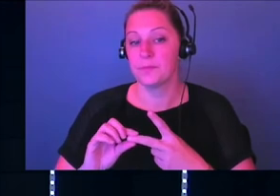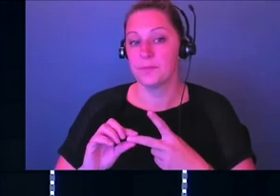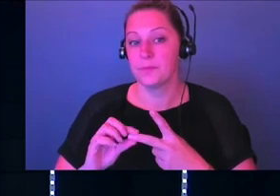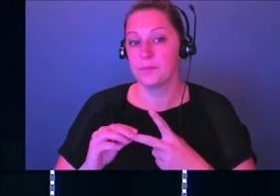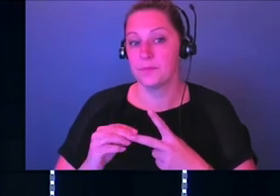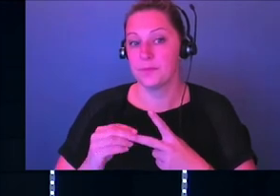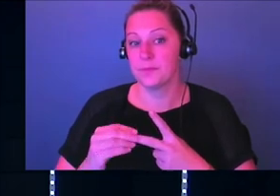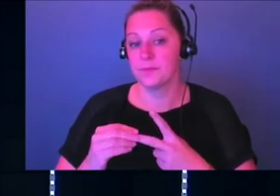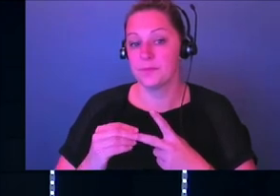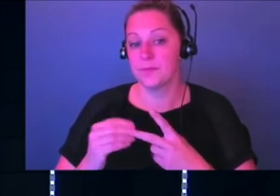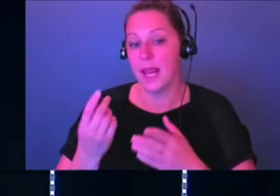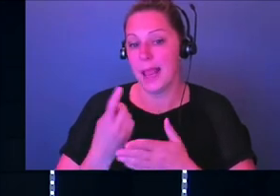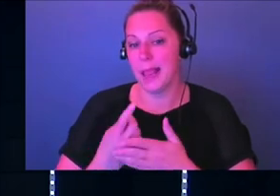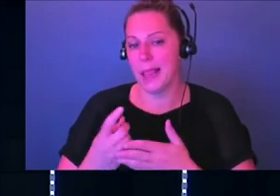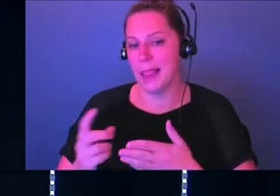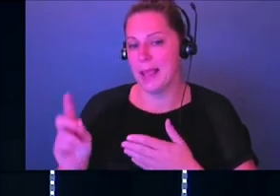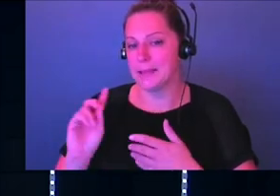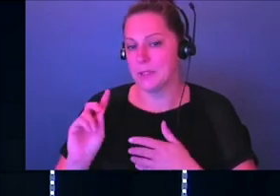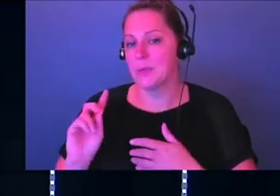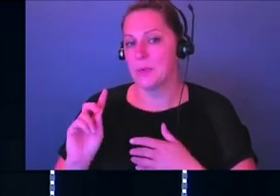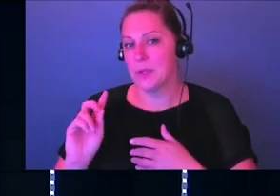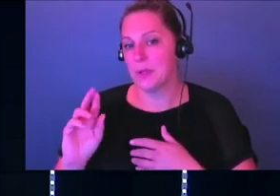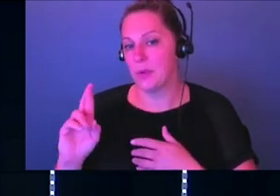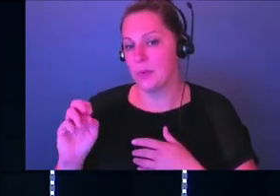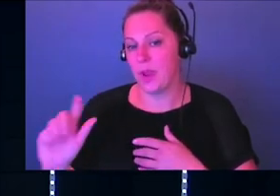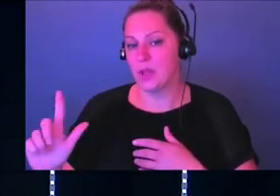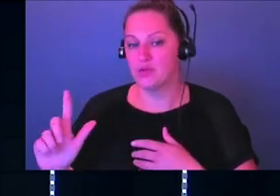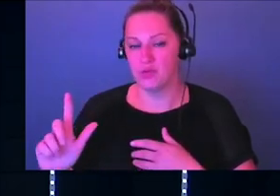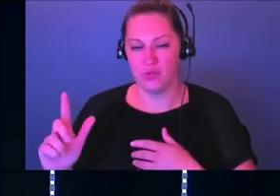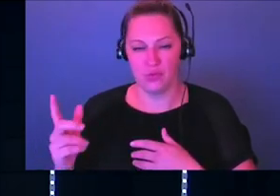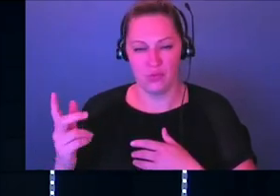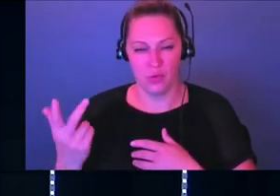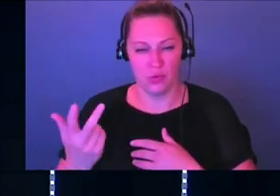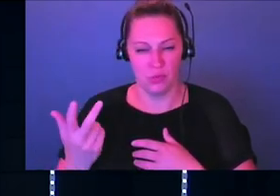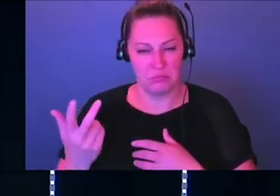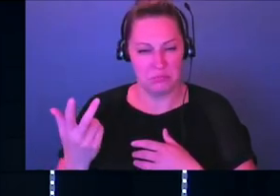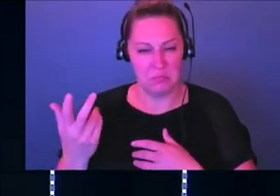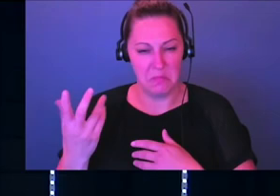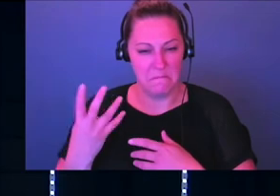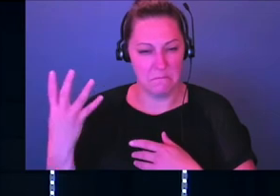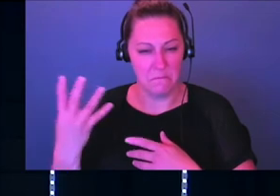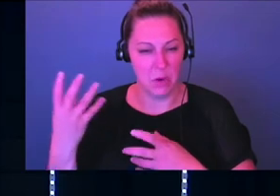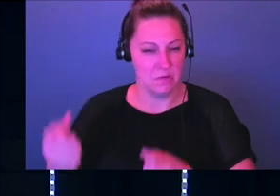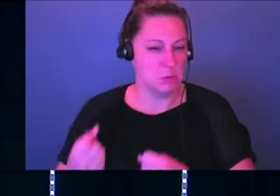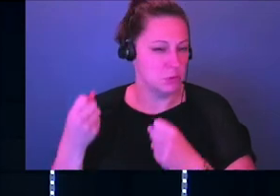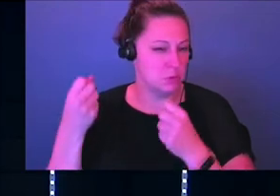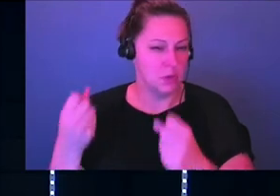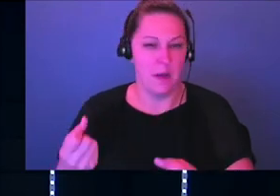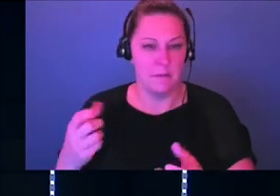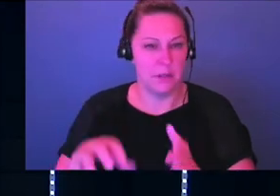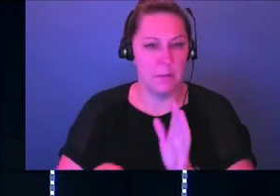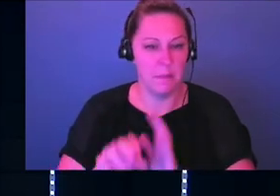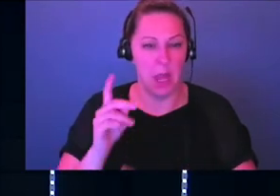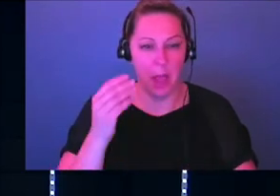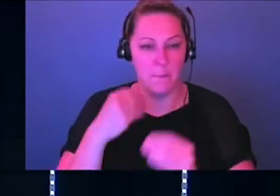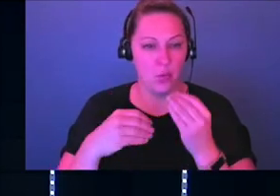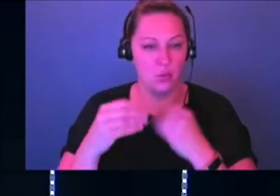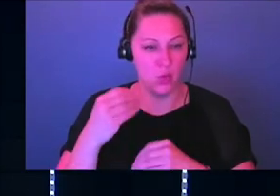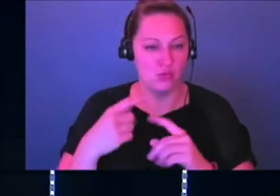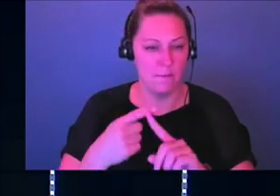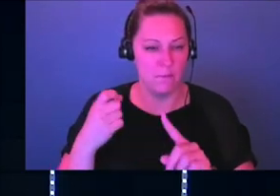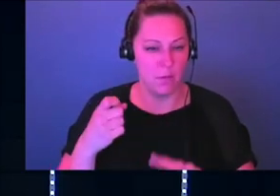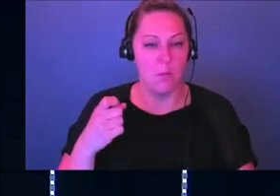this, this last week Rachel and I and the kids were driving. We're just driving down like Rogers Lane. I think we're going to pick up groceries from Walmart. the greatest thing ever. Pick up. But